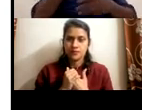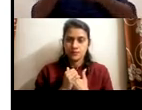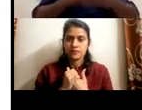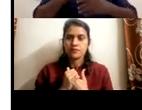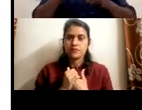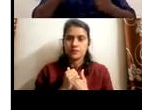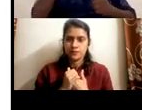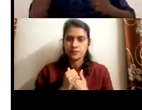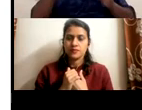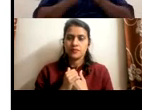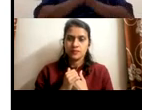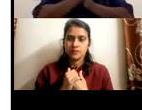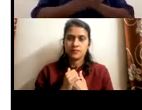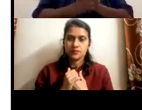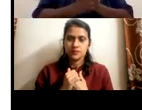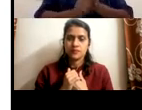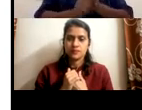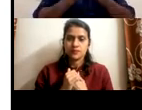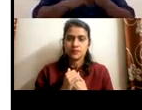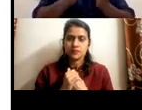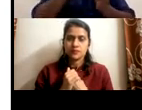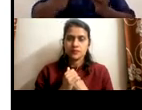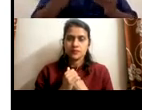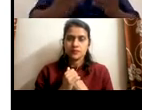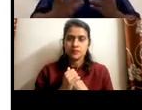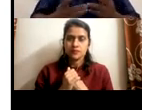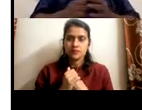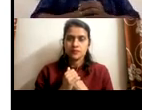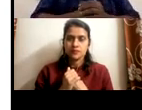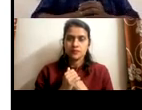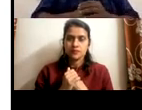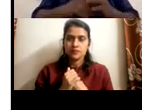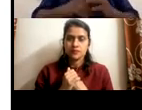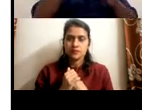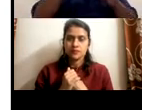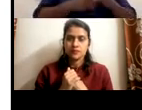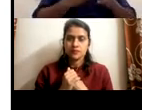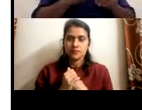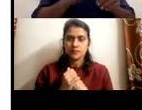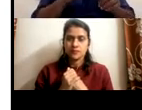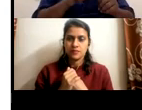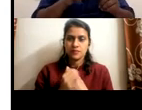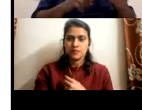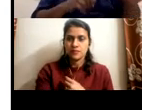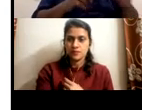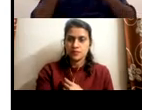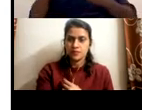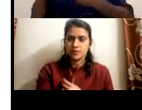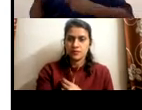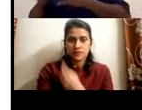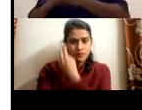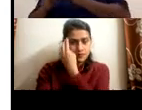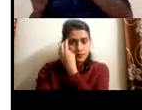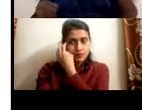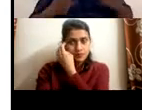job I will get? What do I say? We will try for jobs after you finish training. We will try to get you some jobs. Okay.